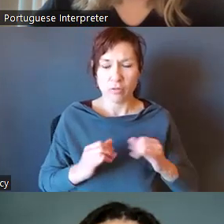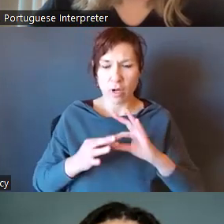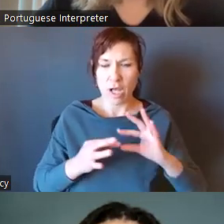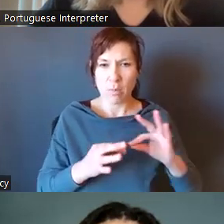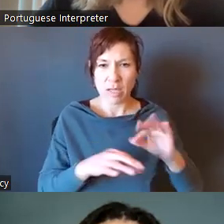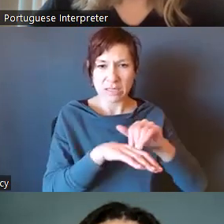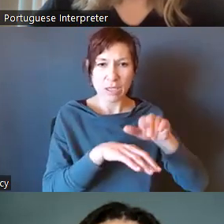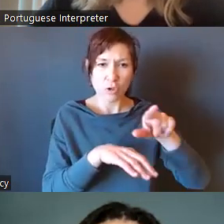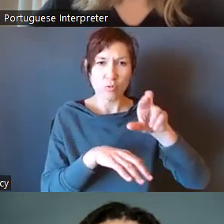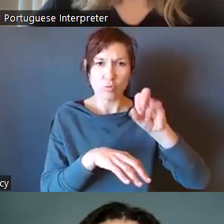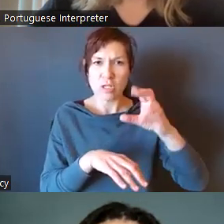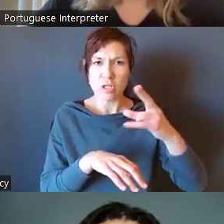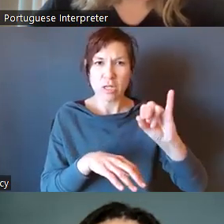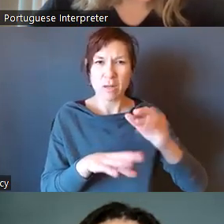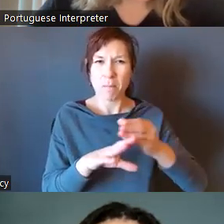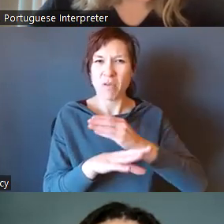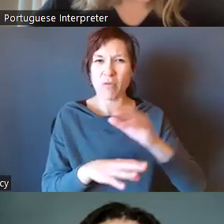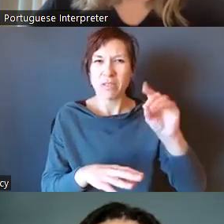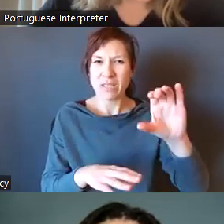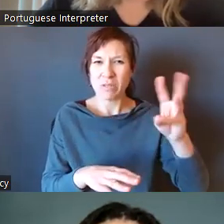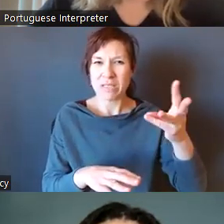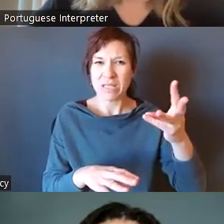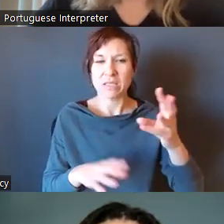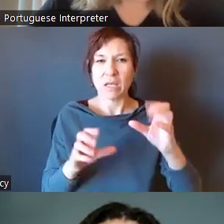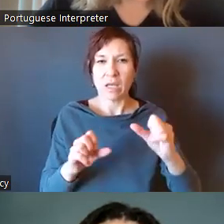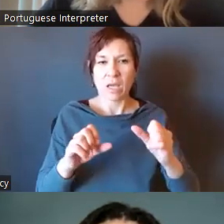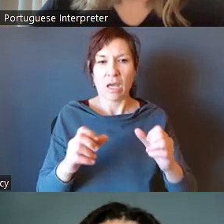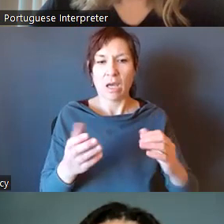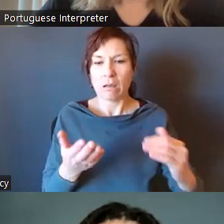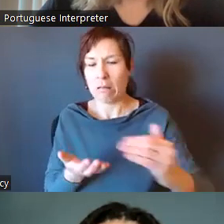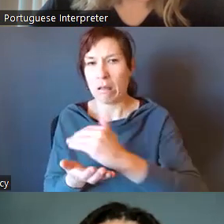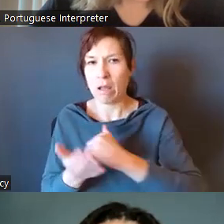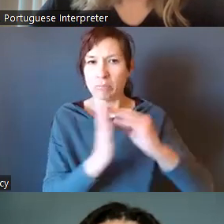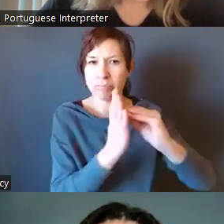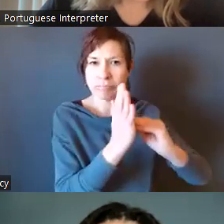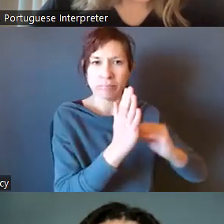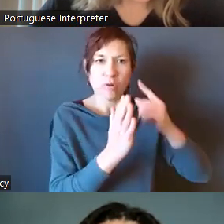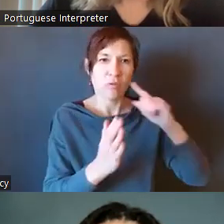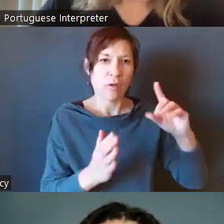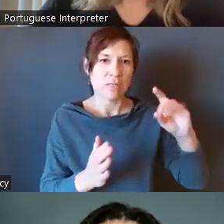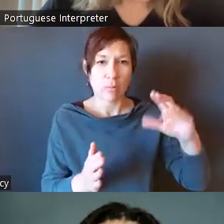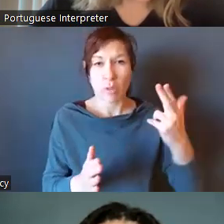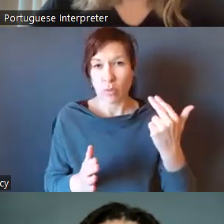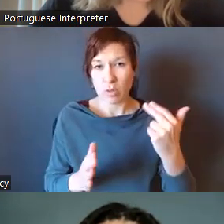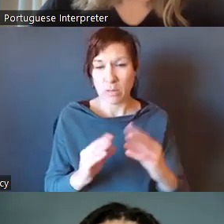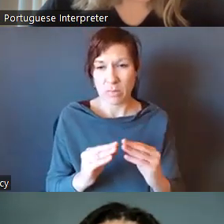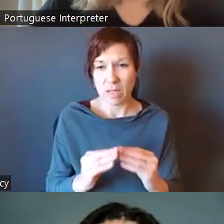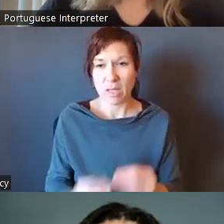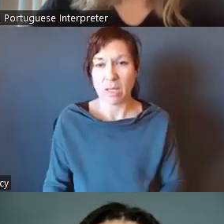by the 6th, so that you could then synthesize those for the meeting on the 13th. And then,